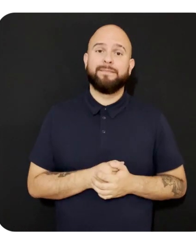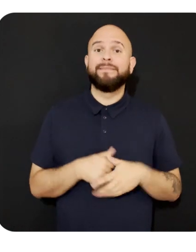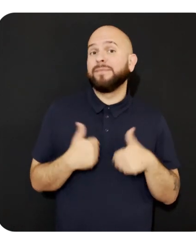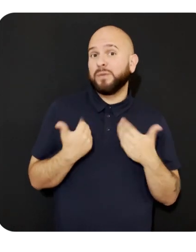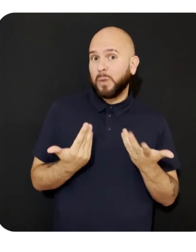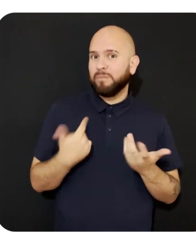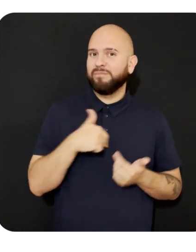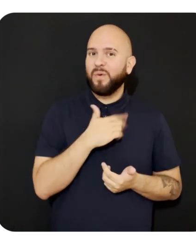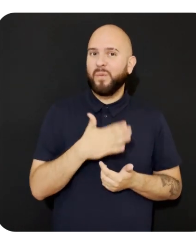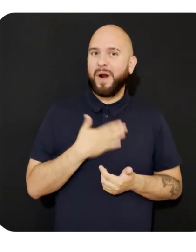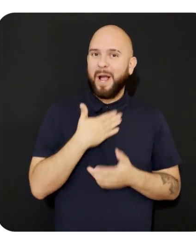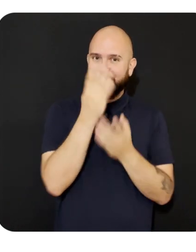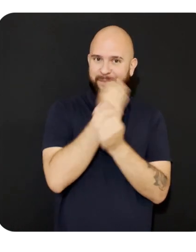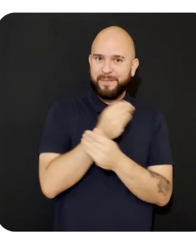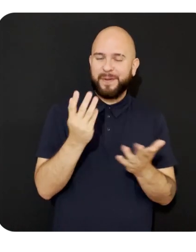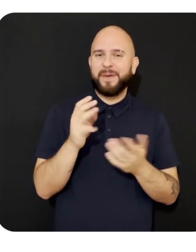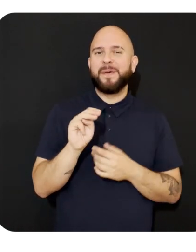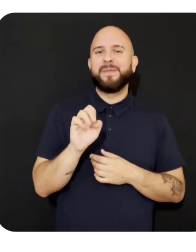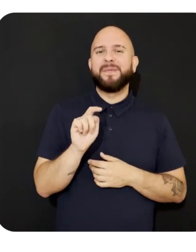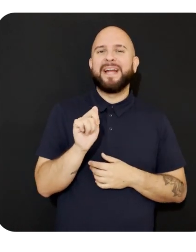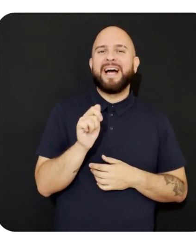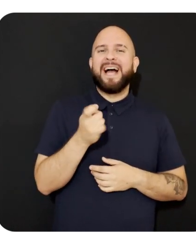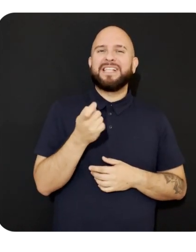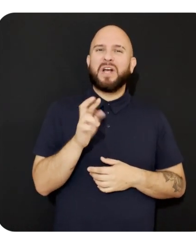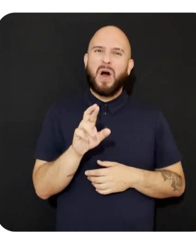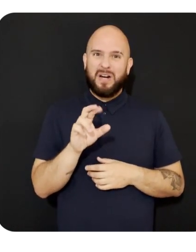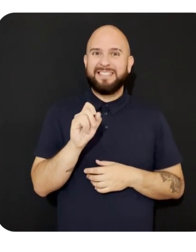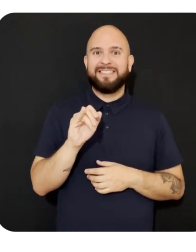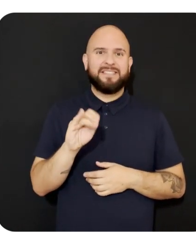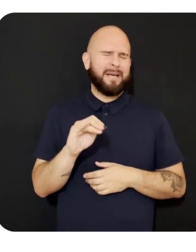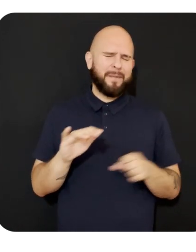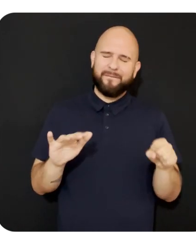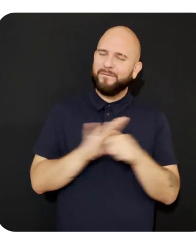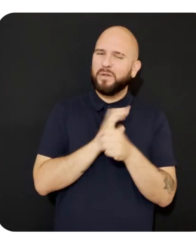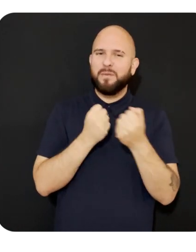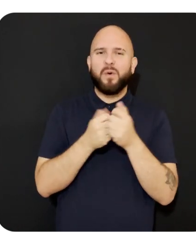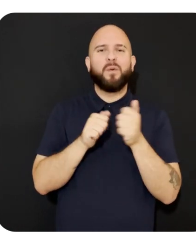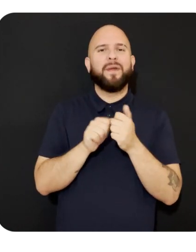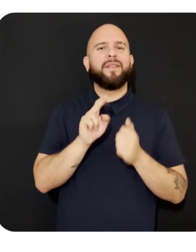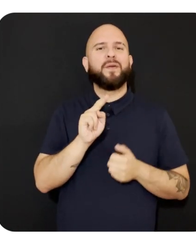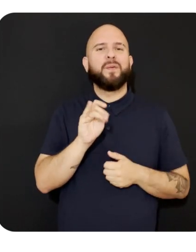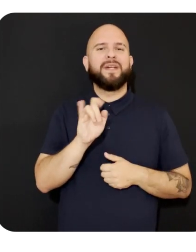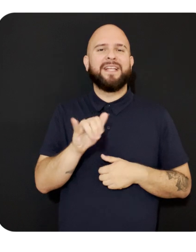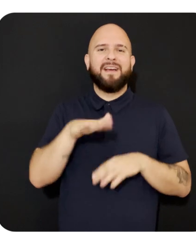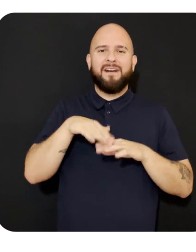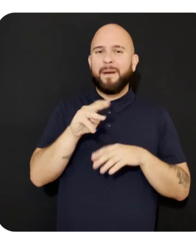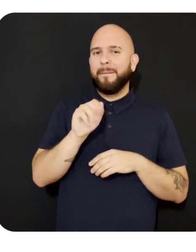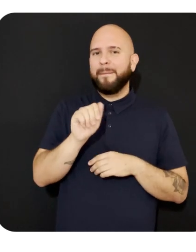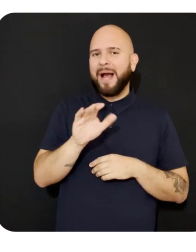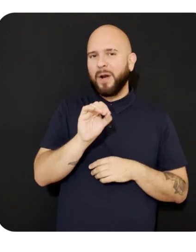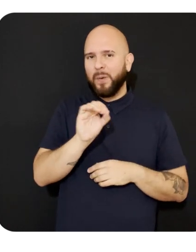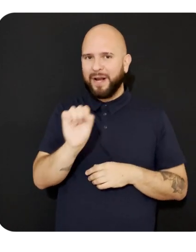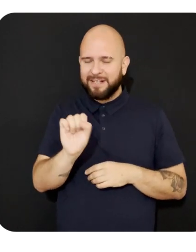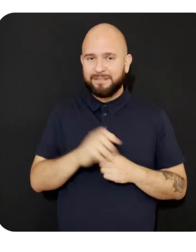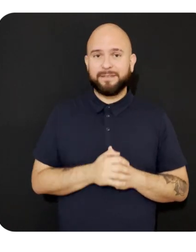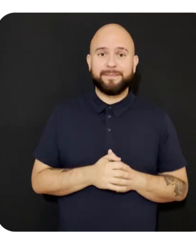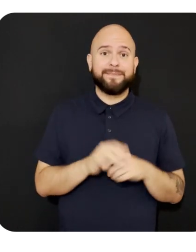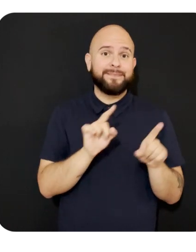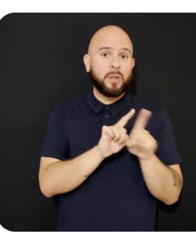we're pleased to share that MetaXR Sim is fully supported with Unity on Mac OS. In addition,